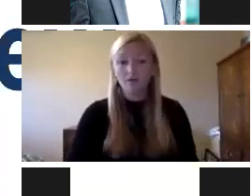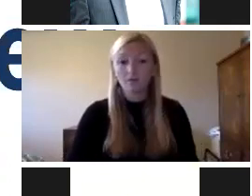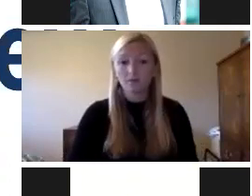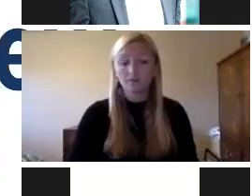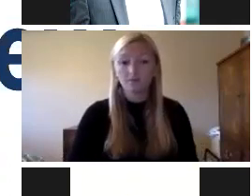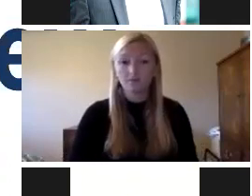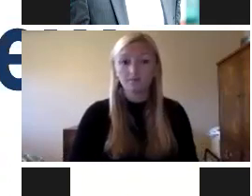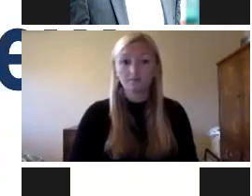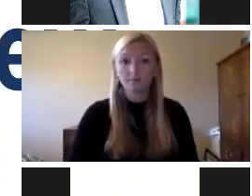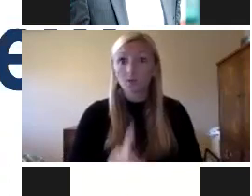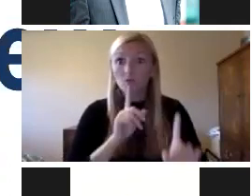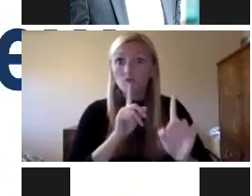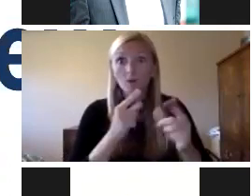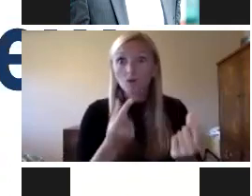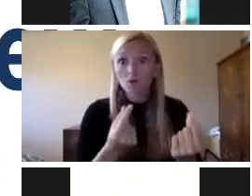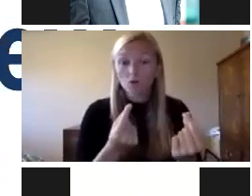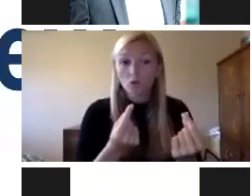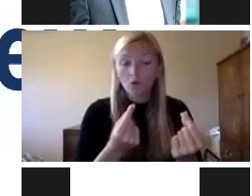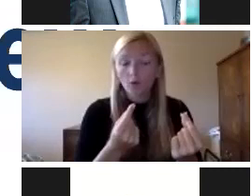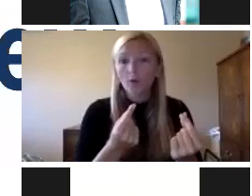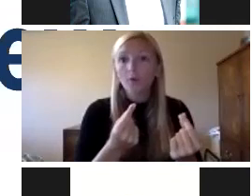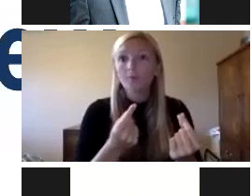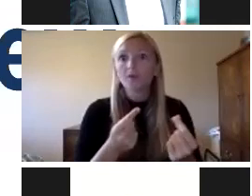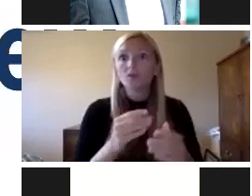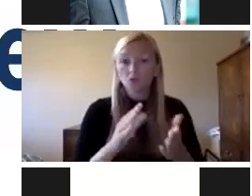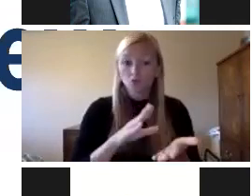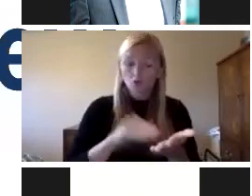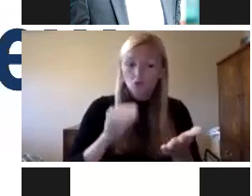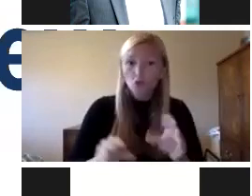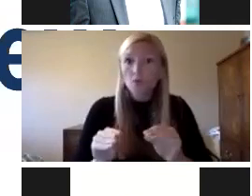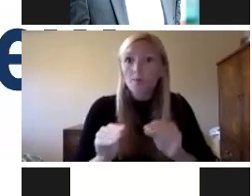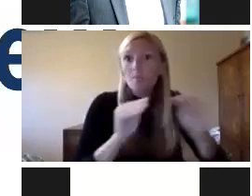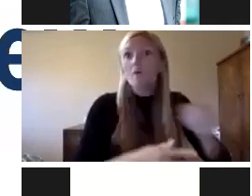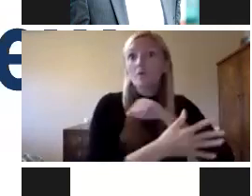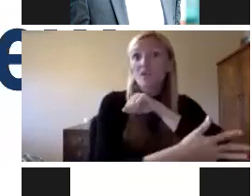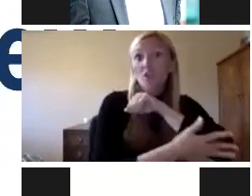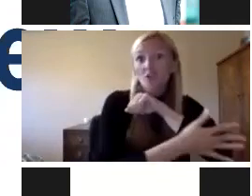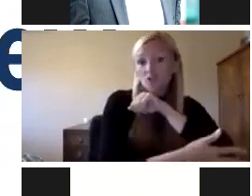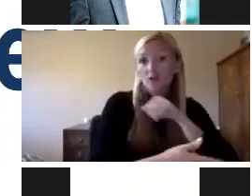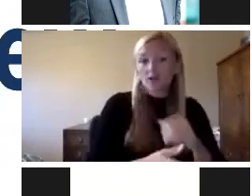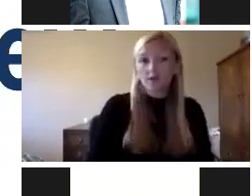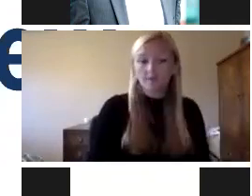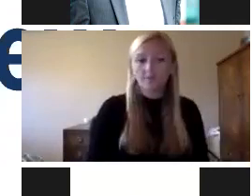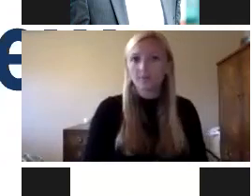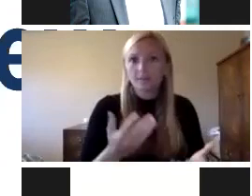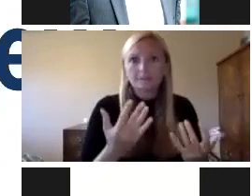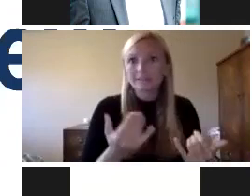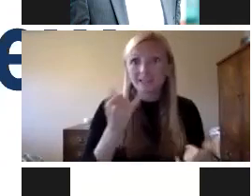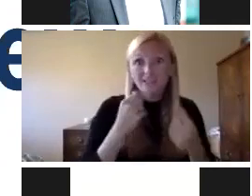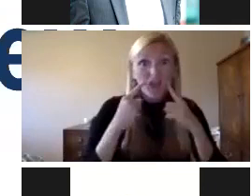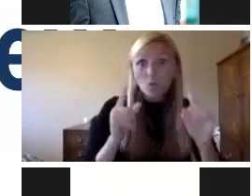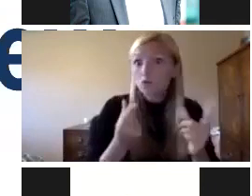responded by evacuating students to the country. And when it didn't end they started developing more robust plans of how to